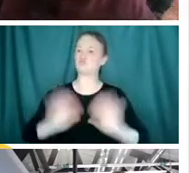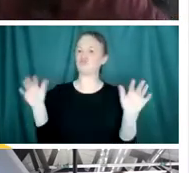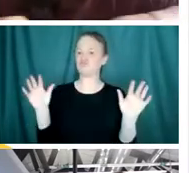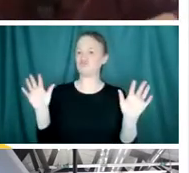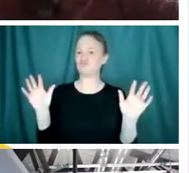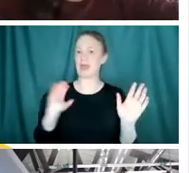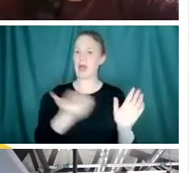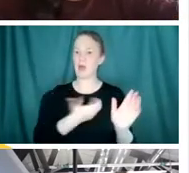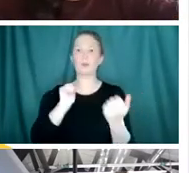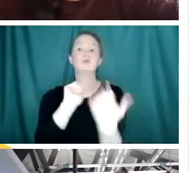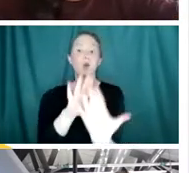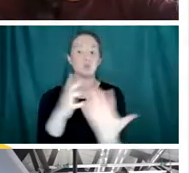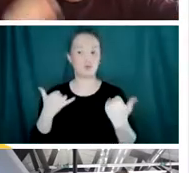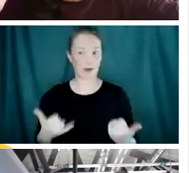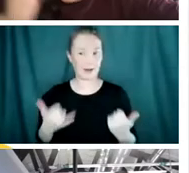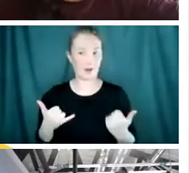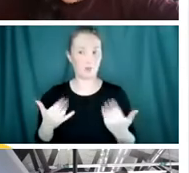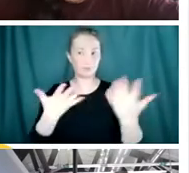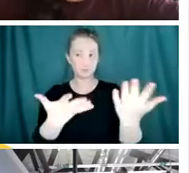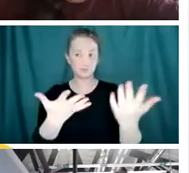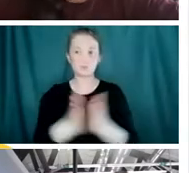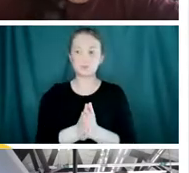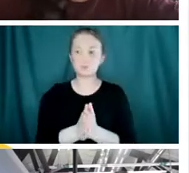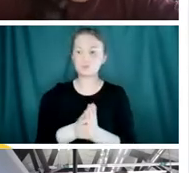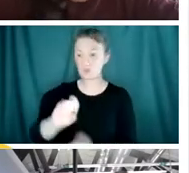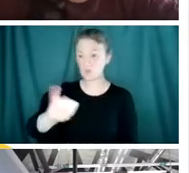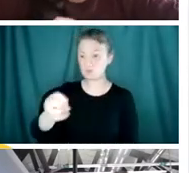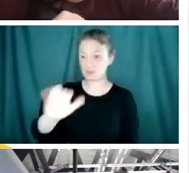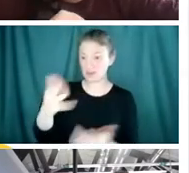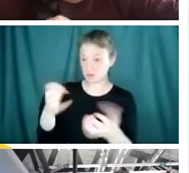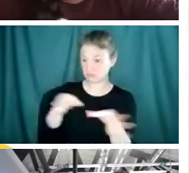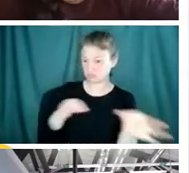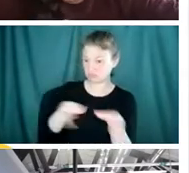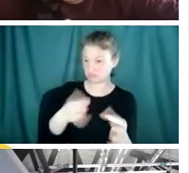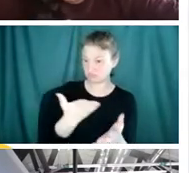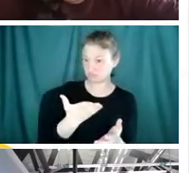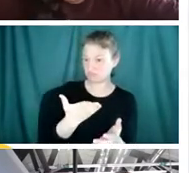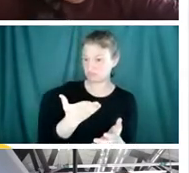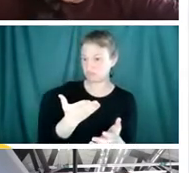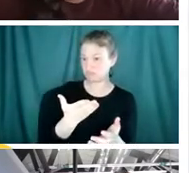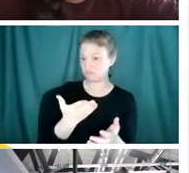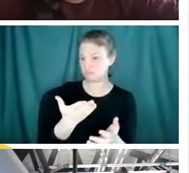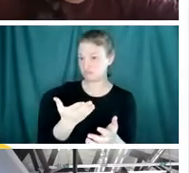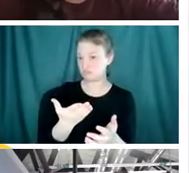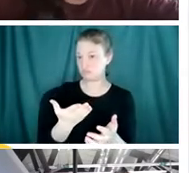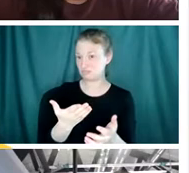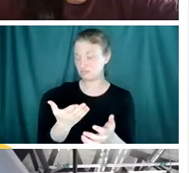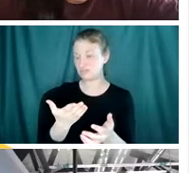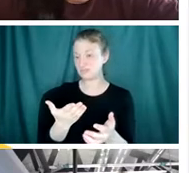taking. Um, and so I don't if Jay, want to go through the Swiss cheese model. Um, so